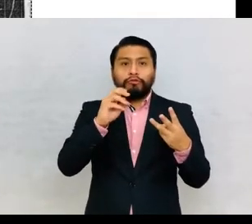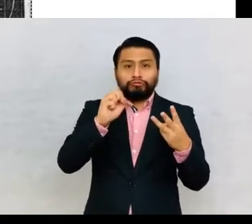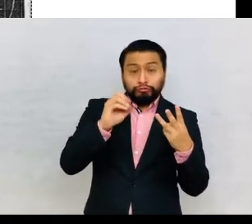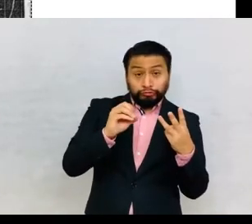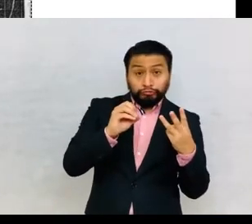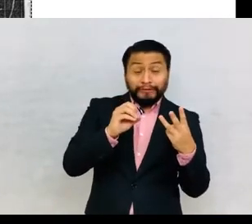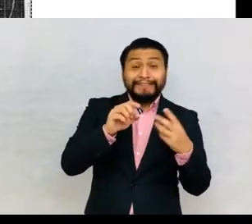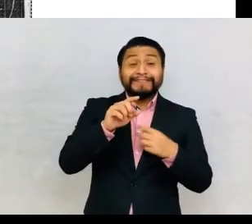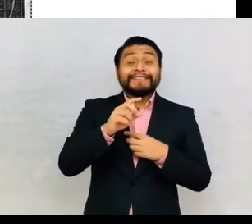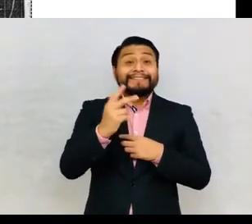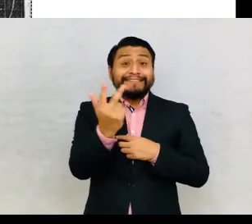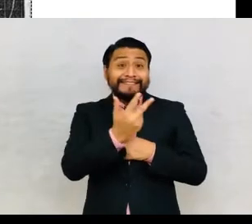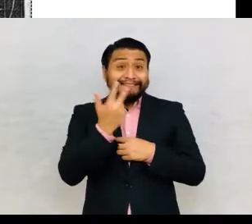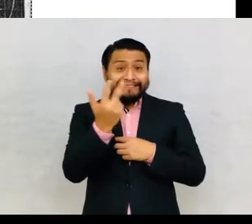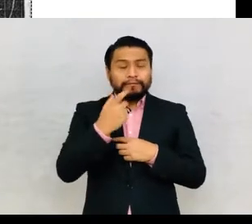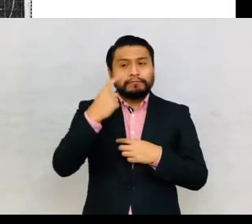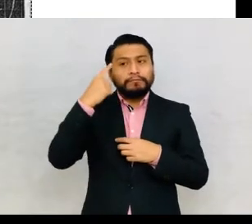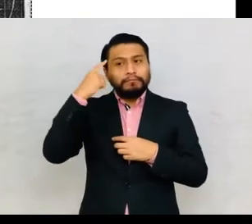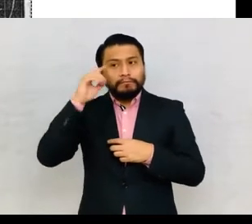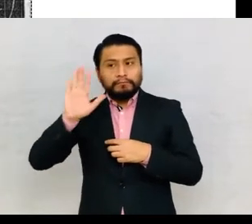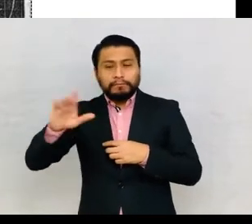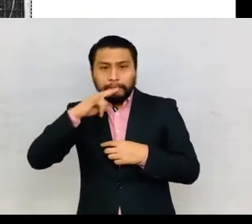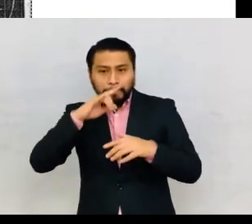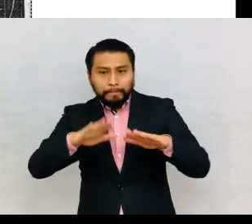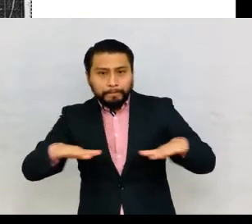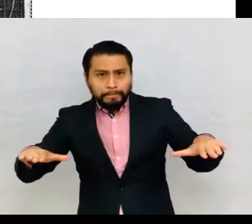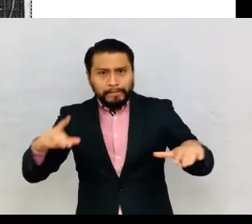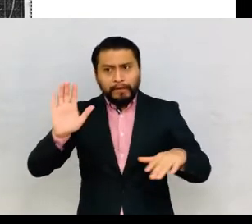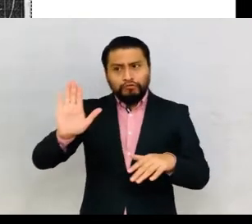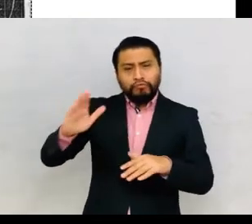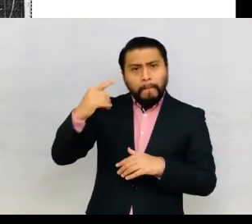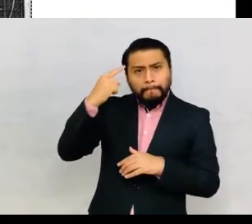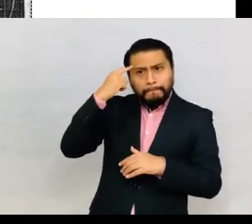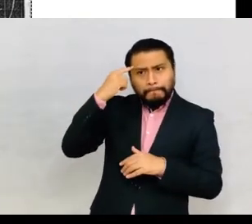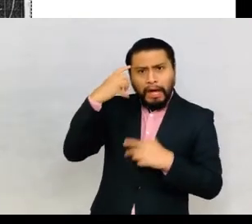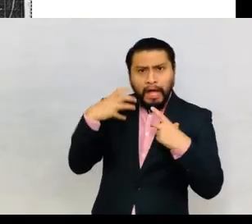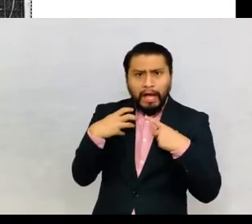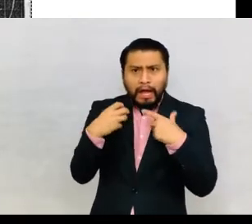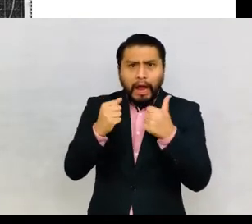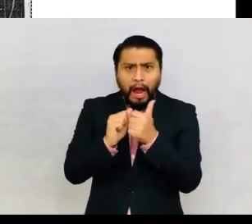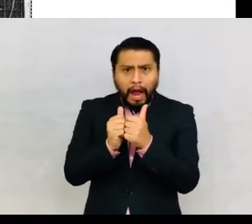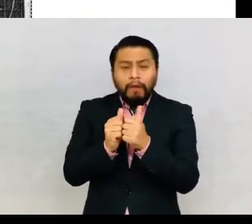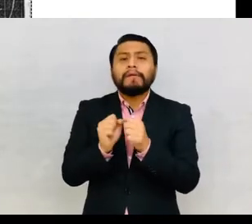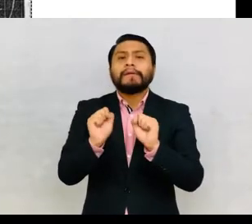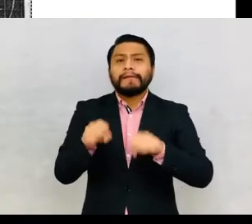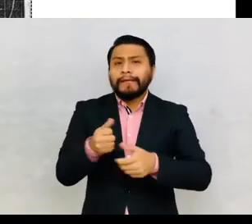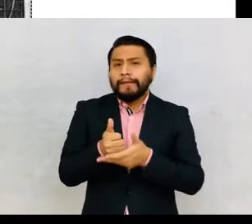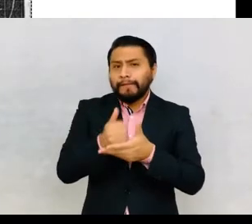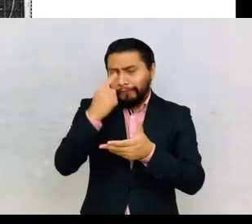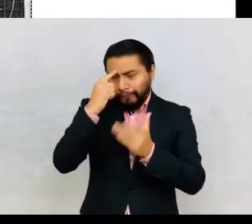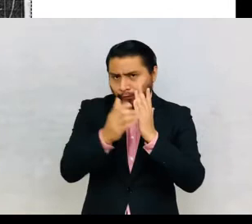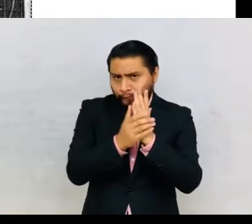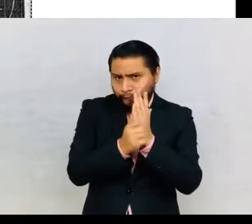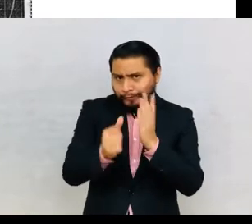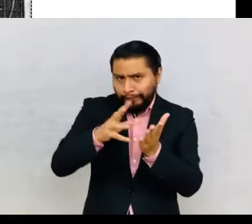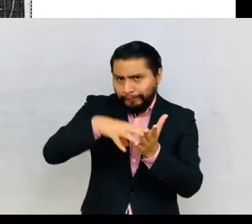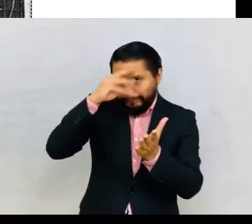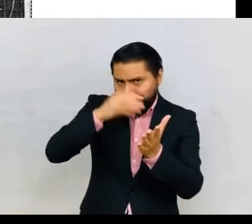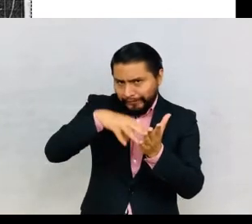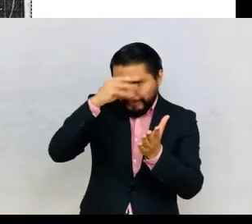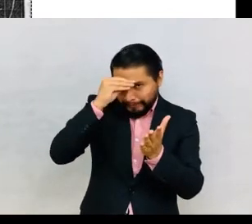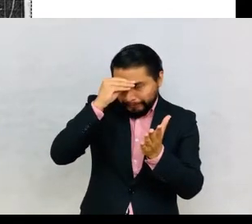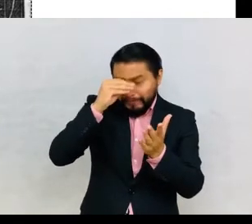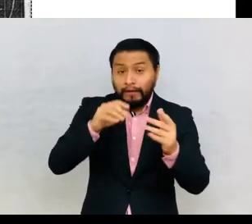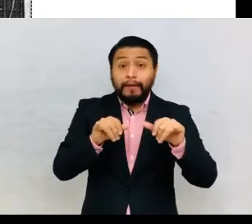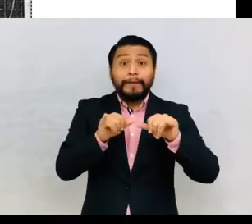about the mind and intelligence of the child. Looking at the red box, some conclusions are drawn that are not related